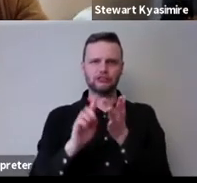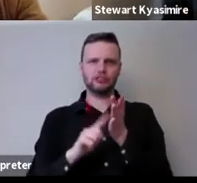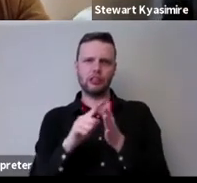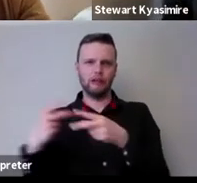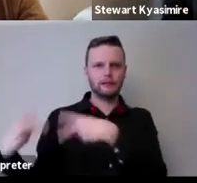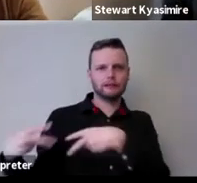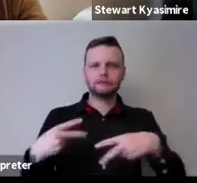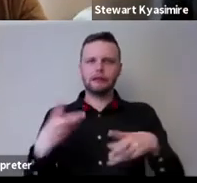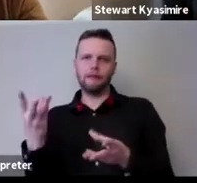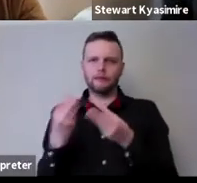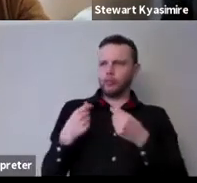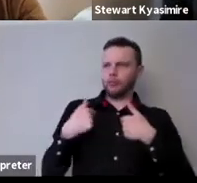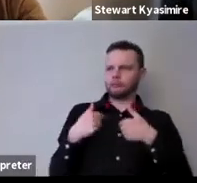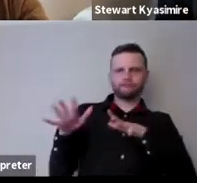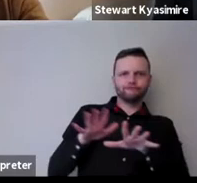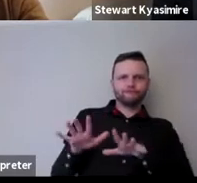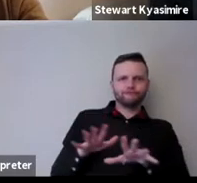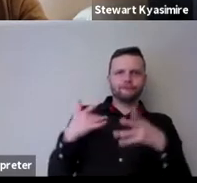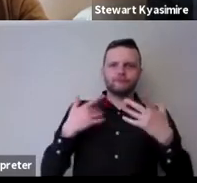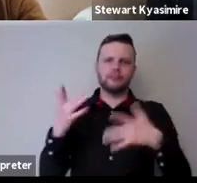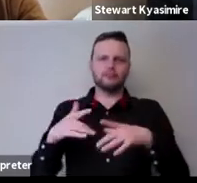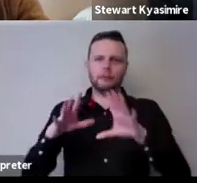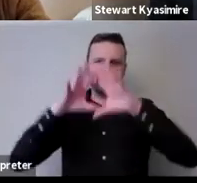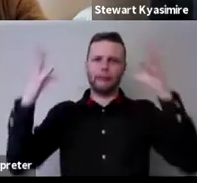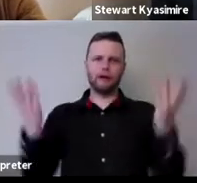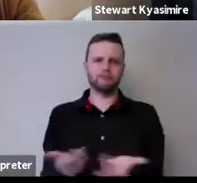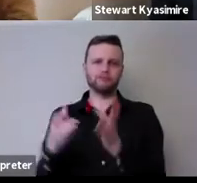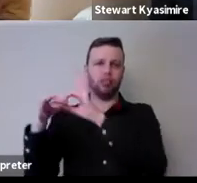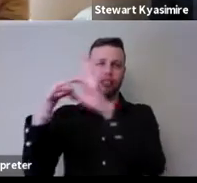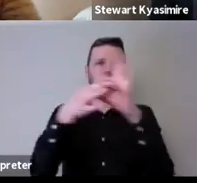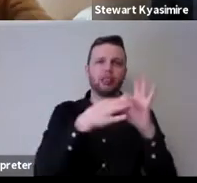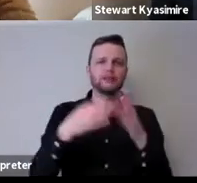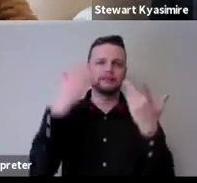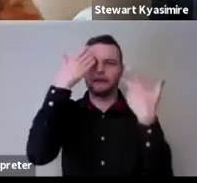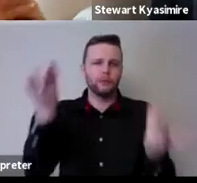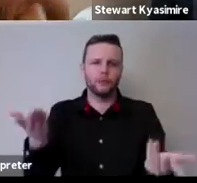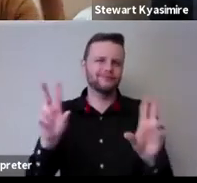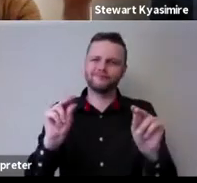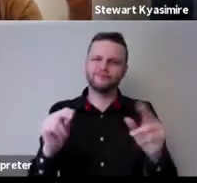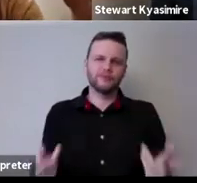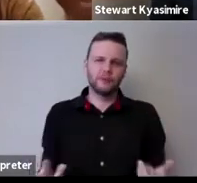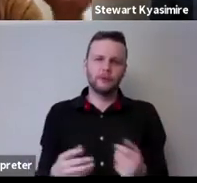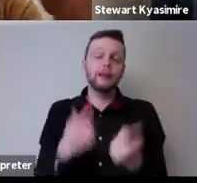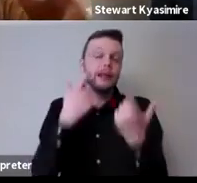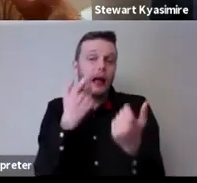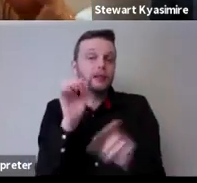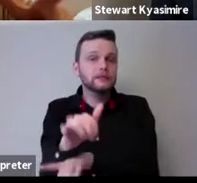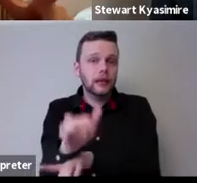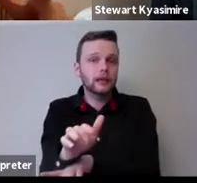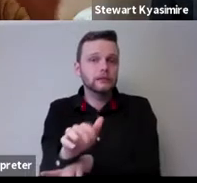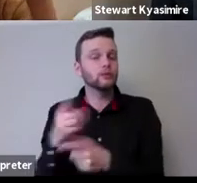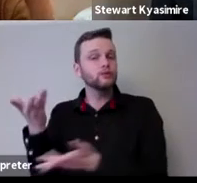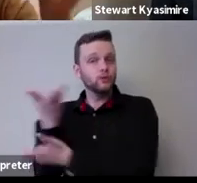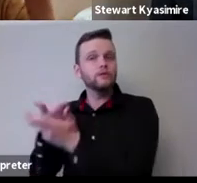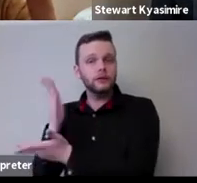with someone in I don't Edinburgh um it although it can be and those conversations are